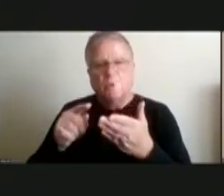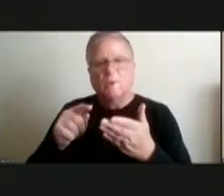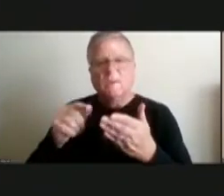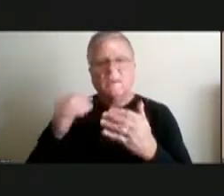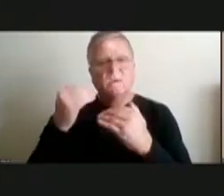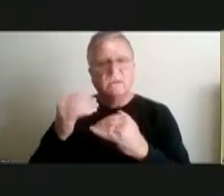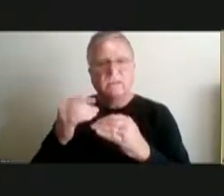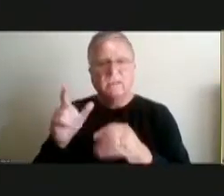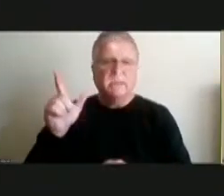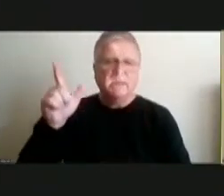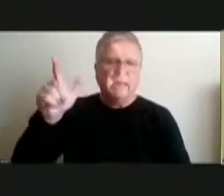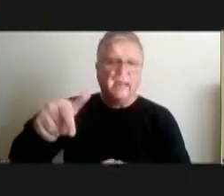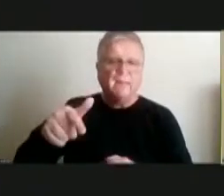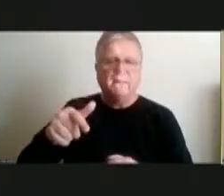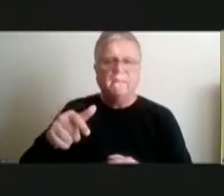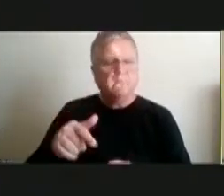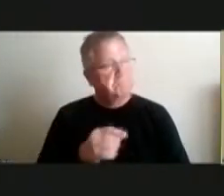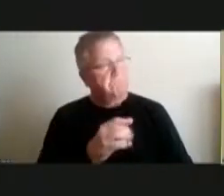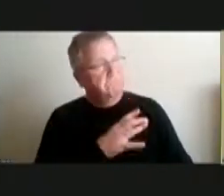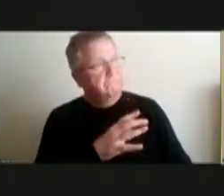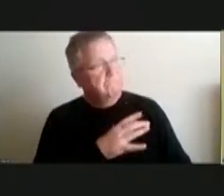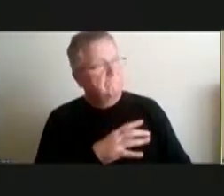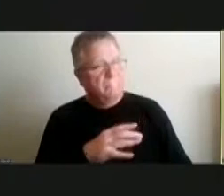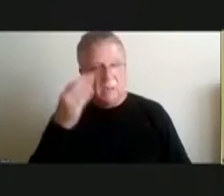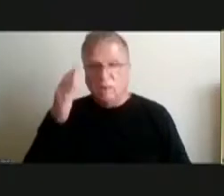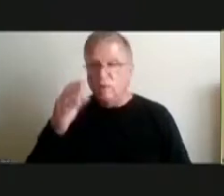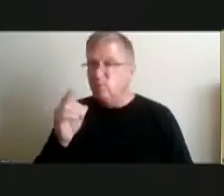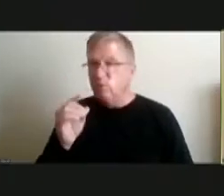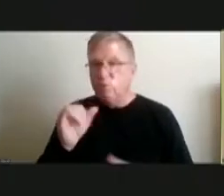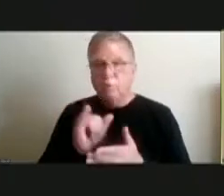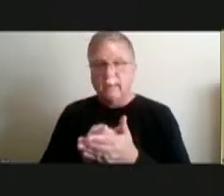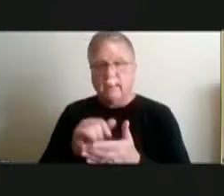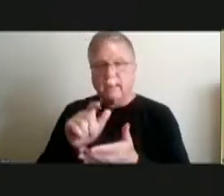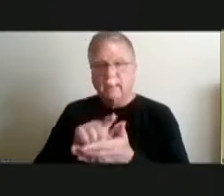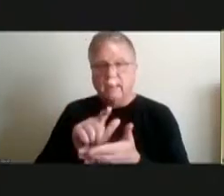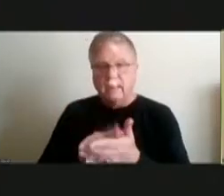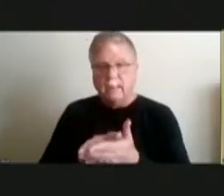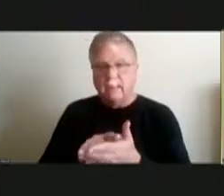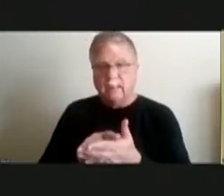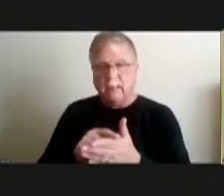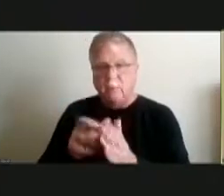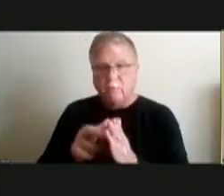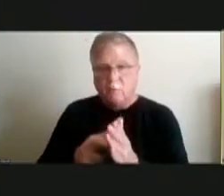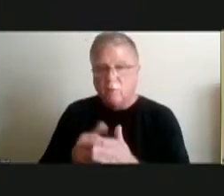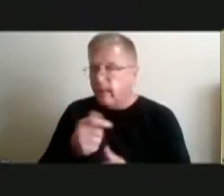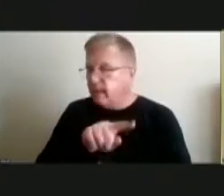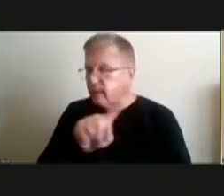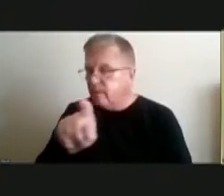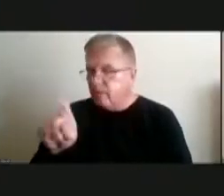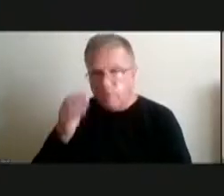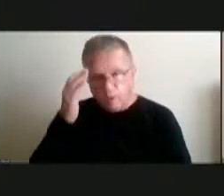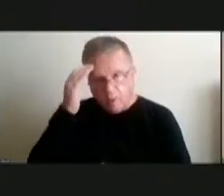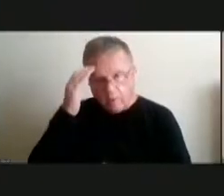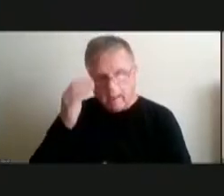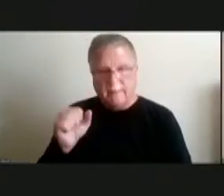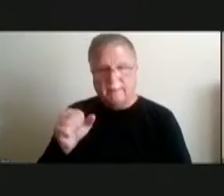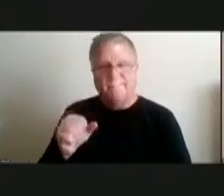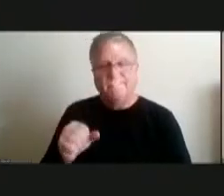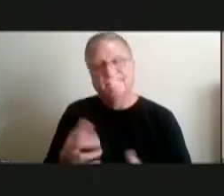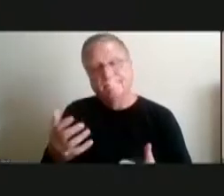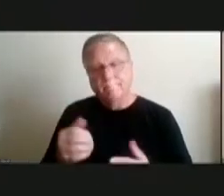and i don't know if we'd have to do that legislatively does anybody here at the table now yeah okay so so i would like to